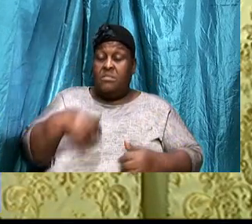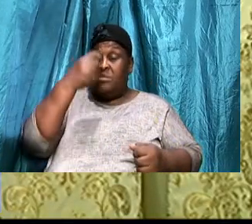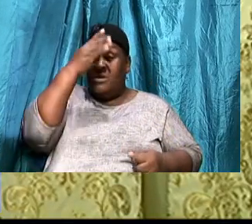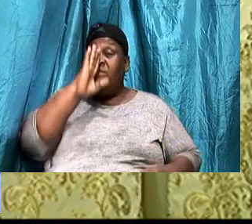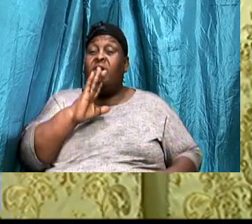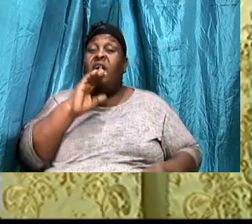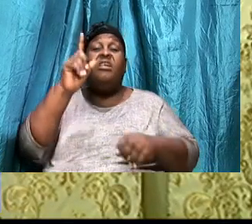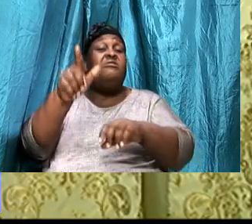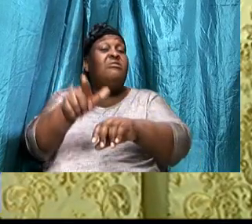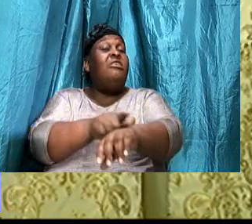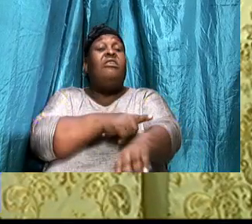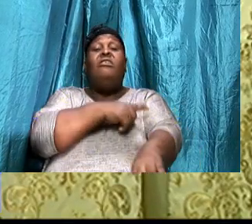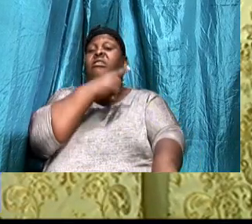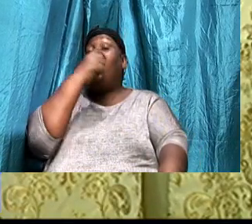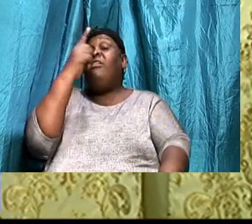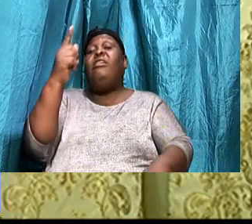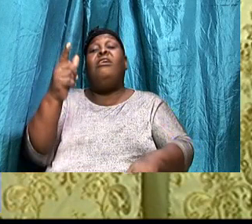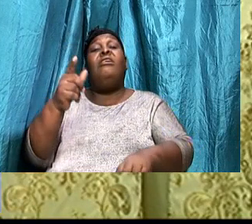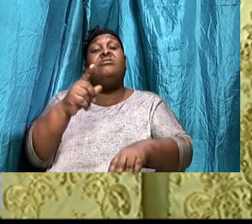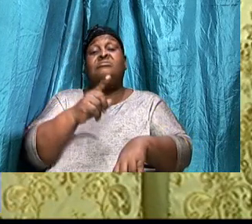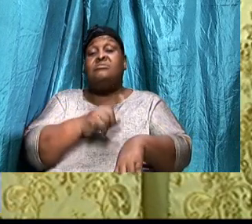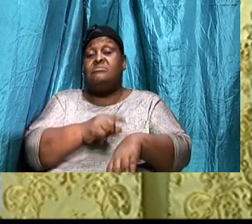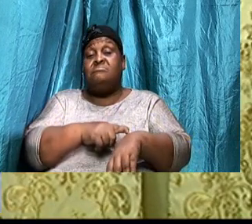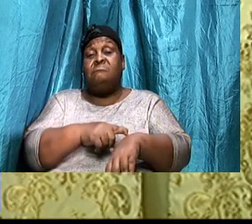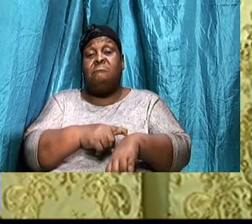So if you are not, Drinking the right thing,